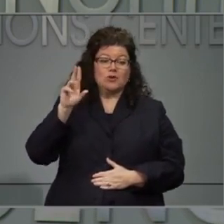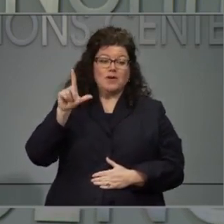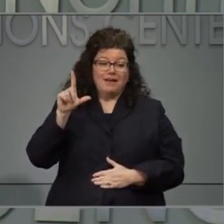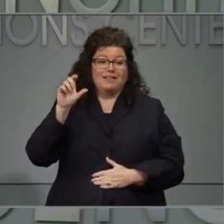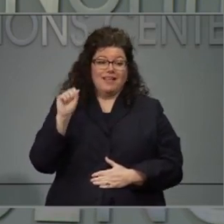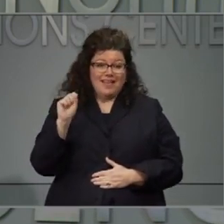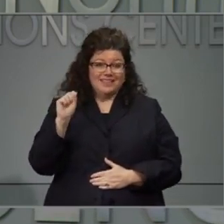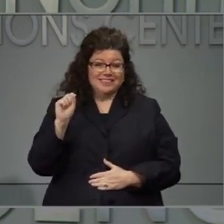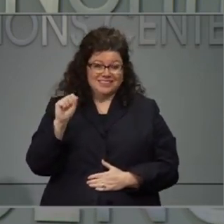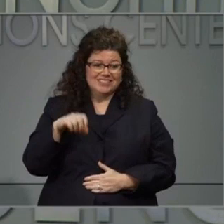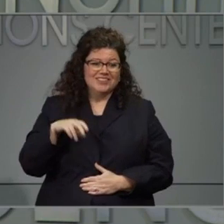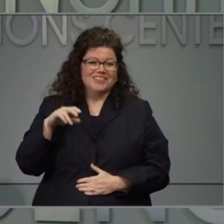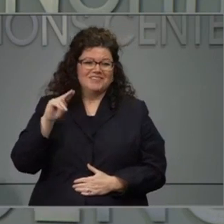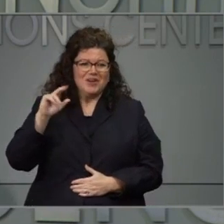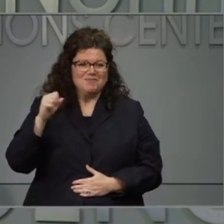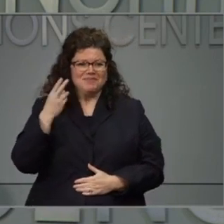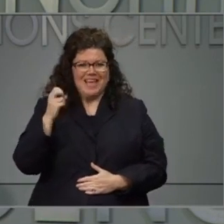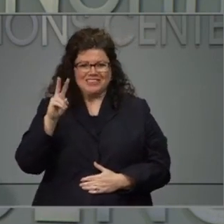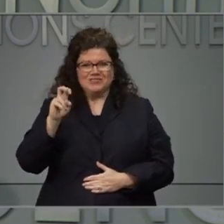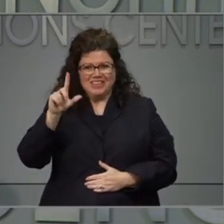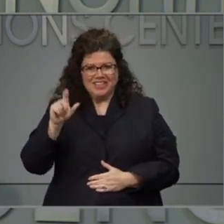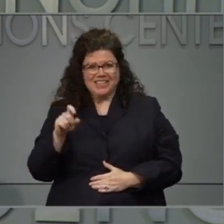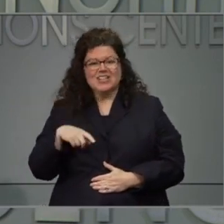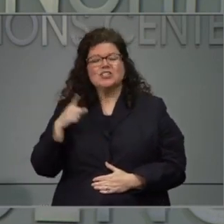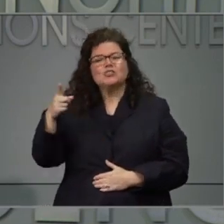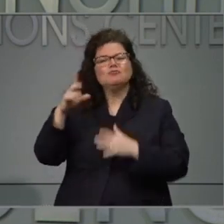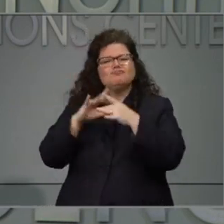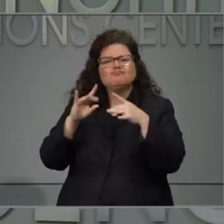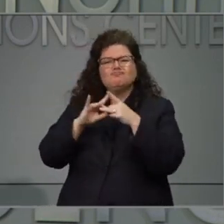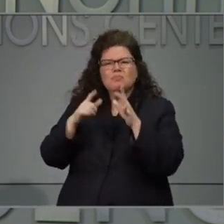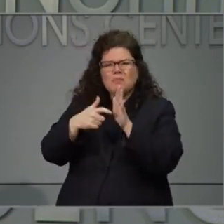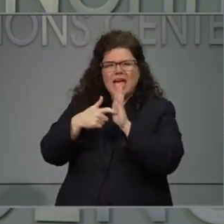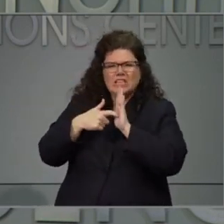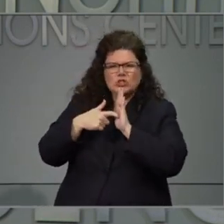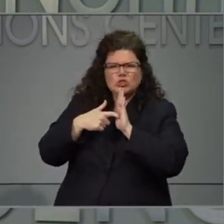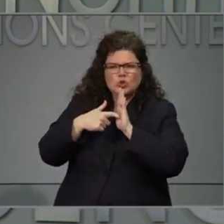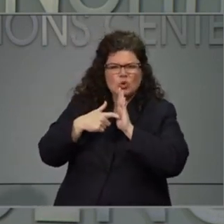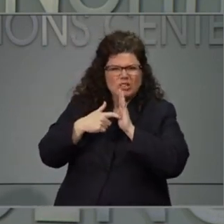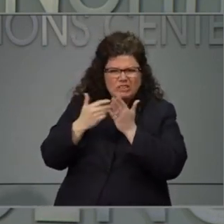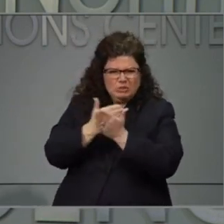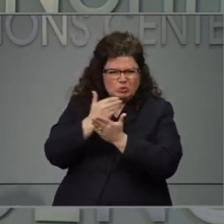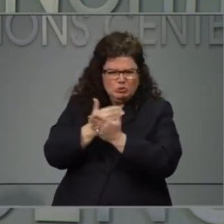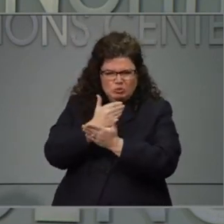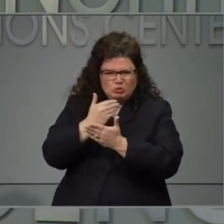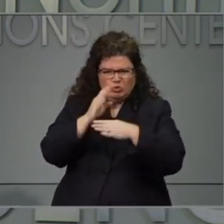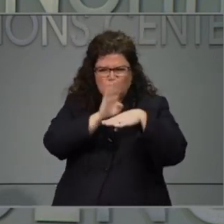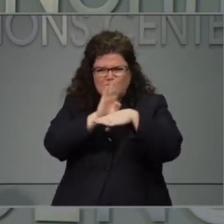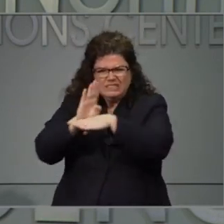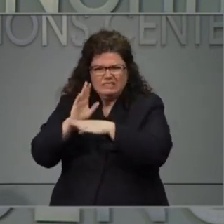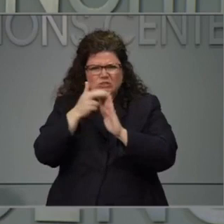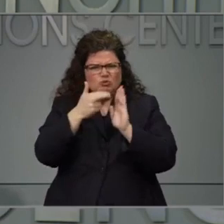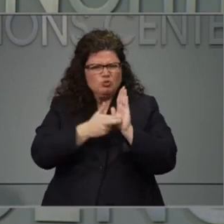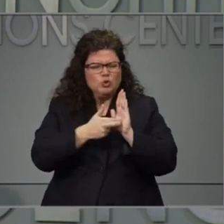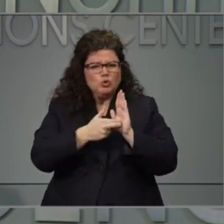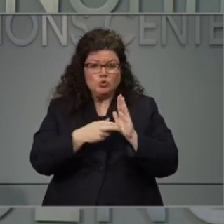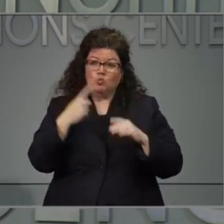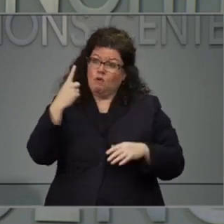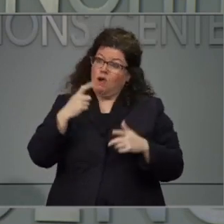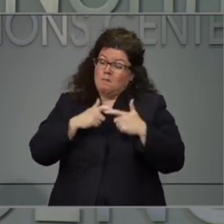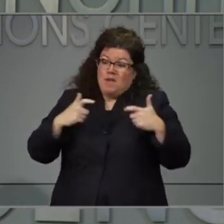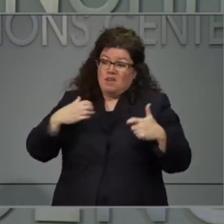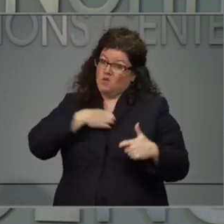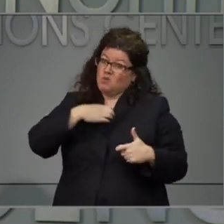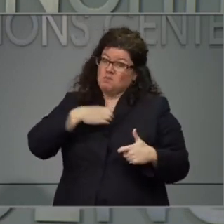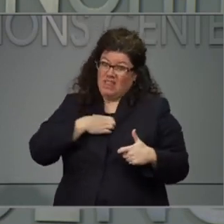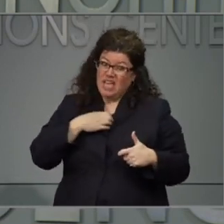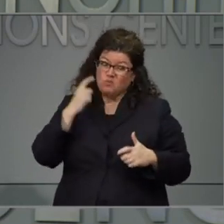You spoke a little bit about some of the mandatory guidelines that might be coming out for retailers. I think one of the biggest complaints we've seen out here in